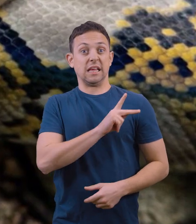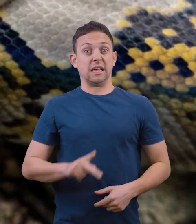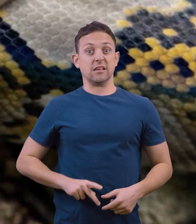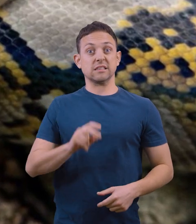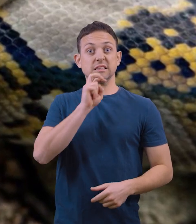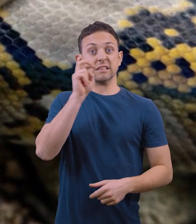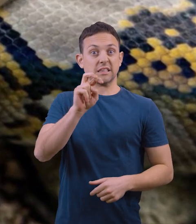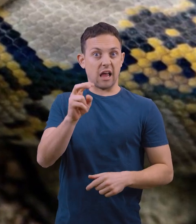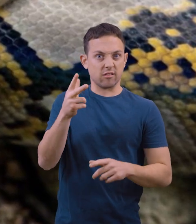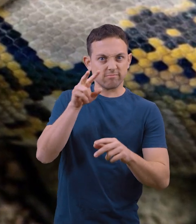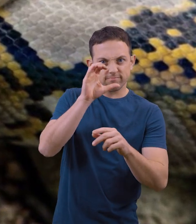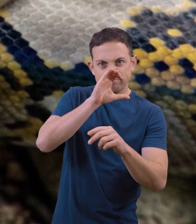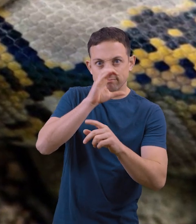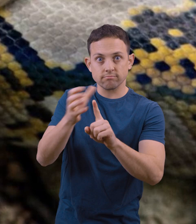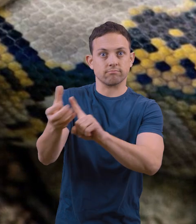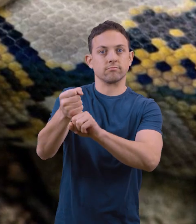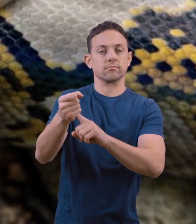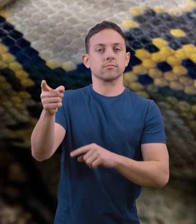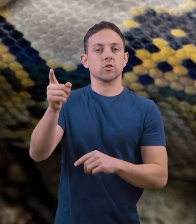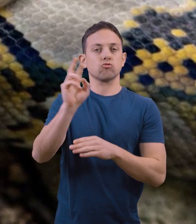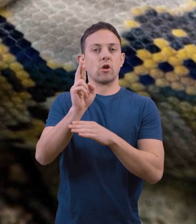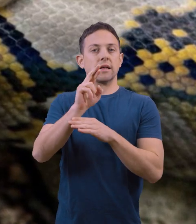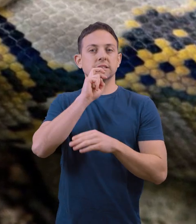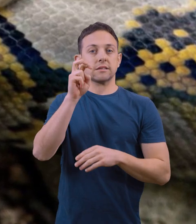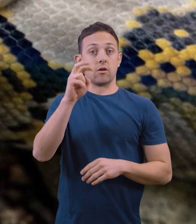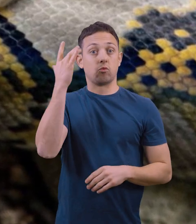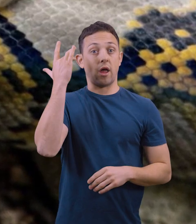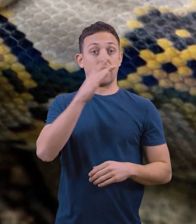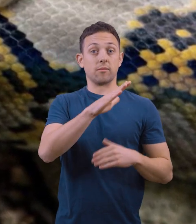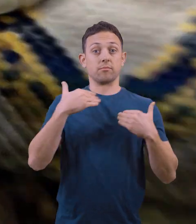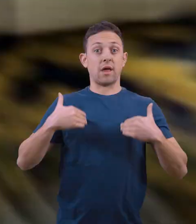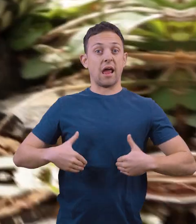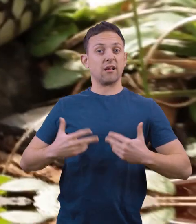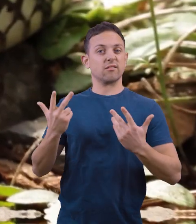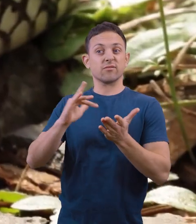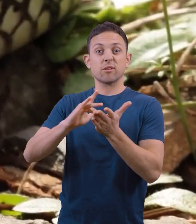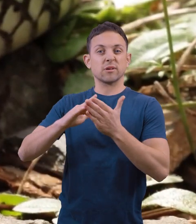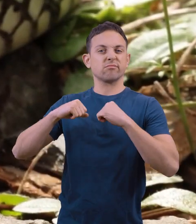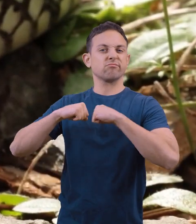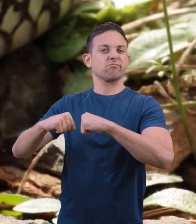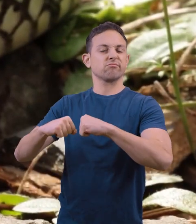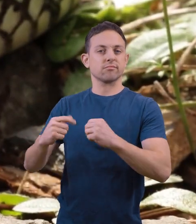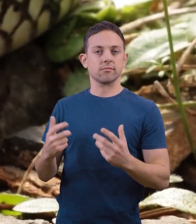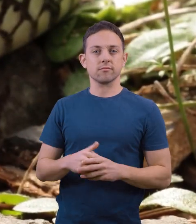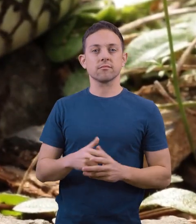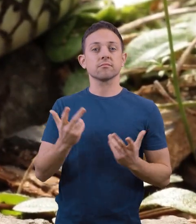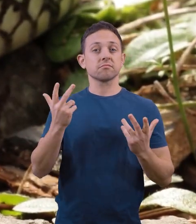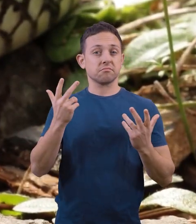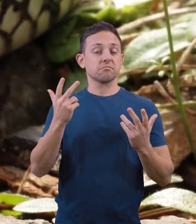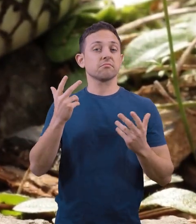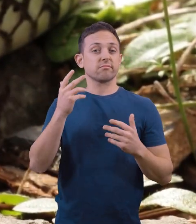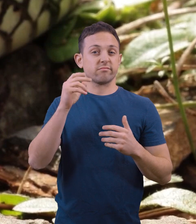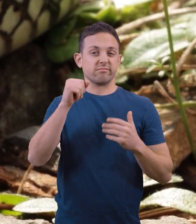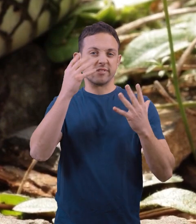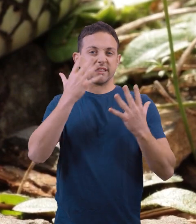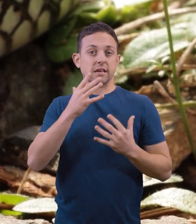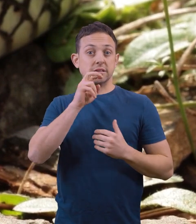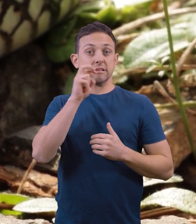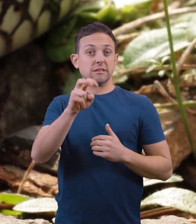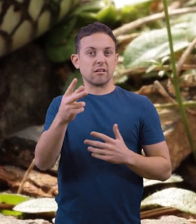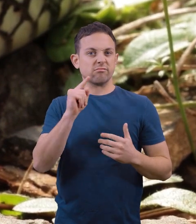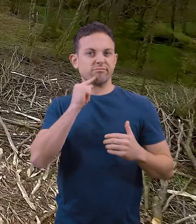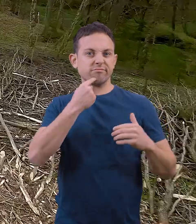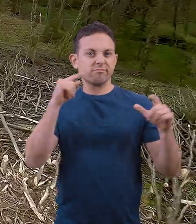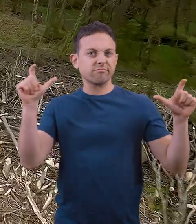snake preys on rattlesnakes because they are immune to rattlesnake venom. Sadly, snakes are under serious